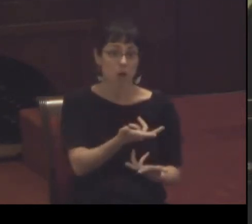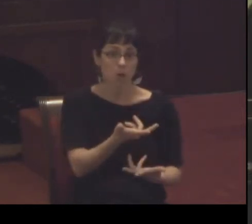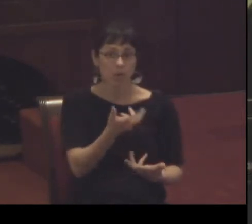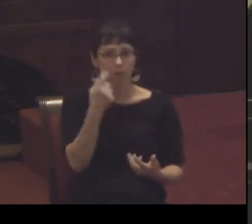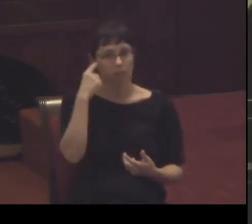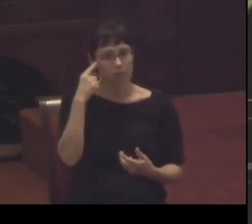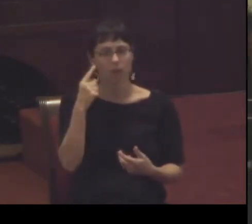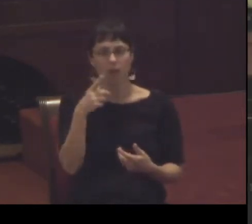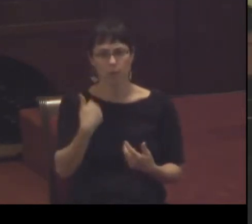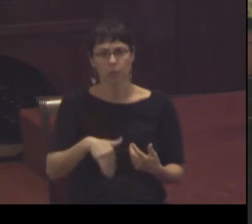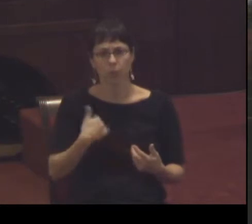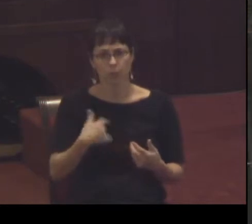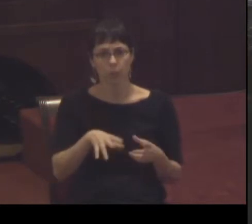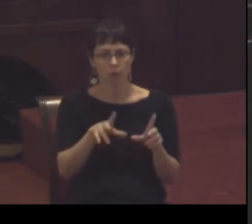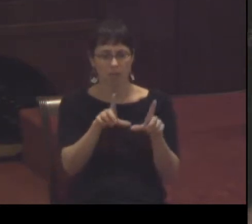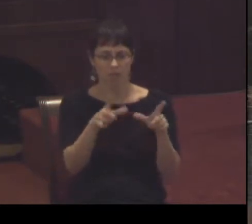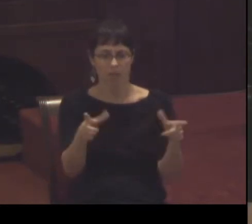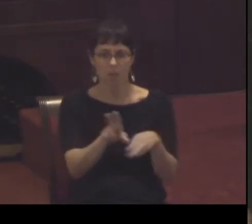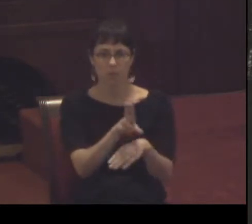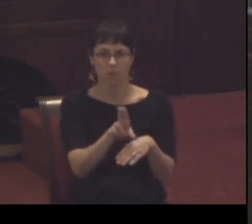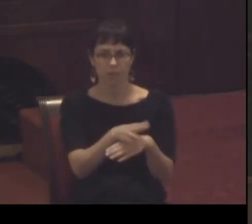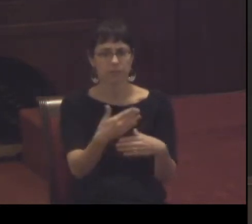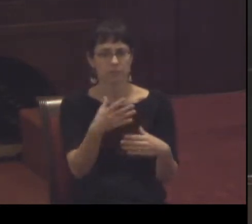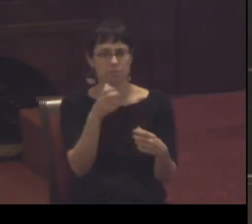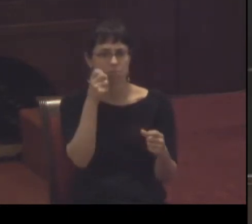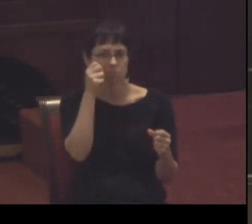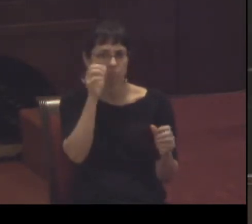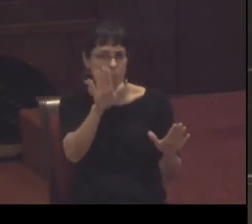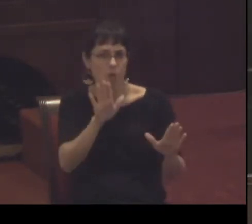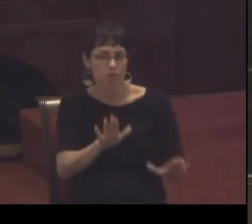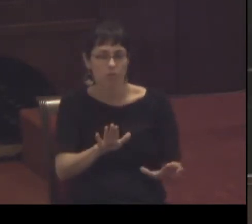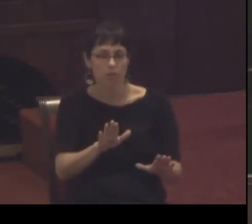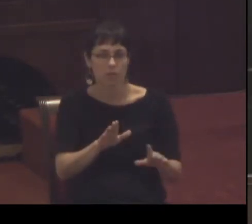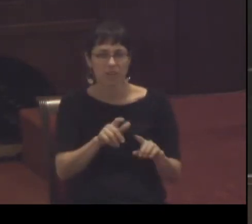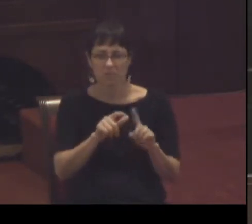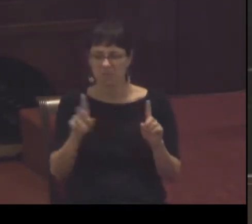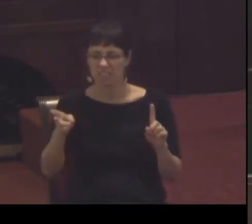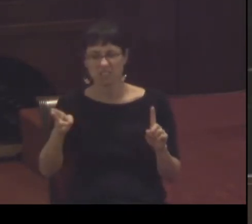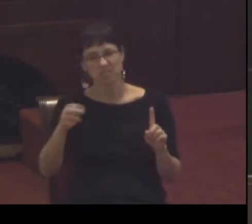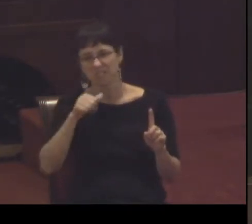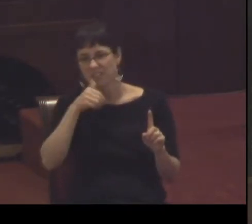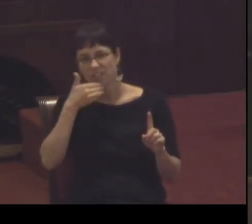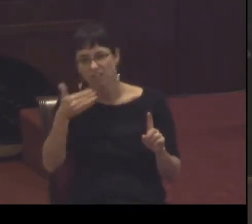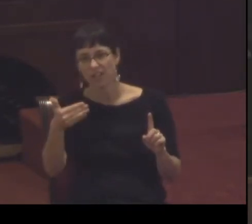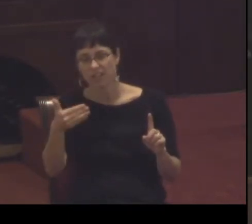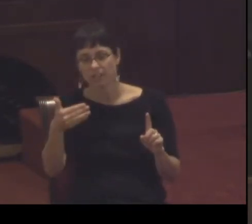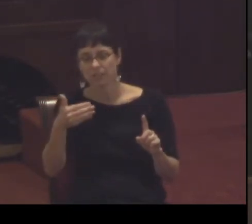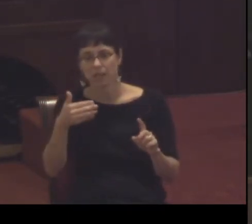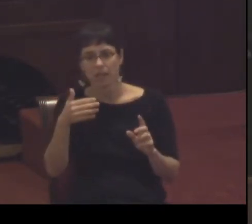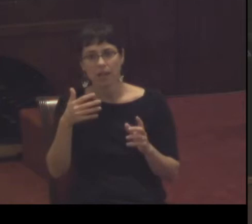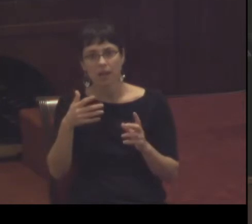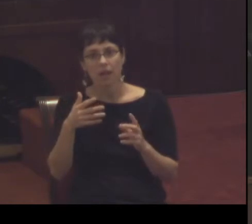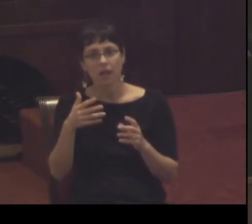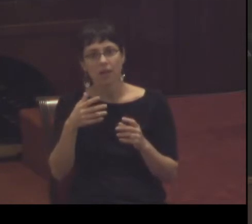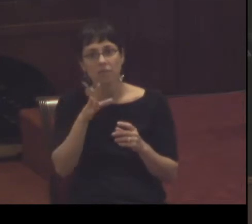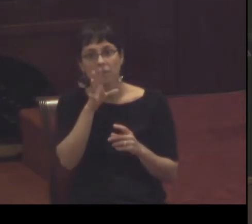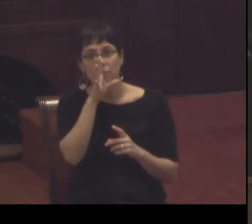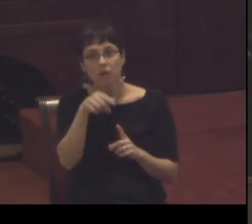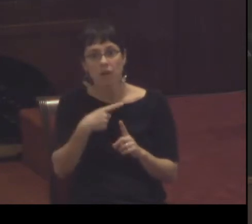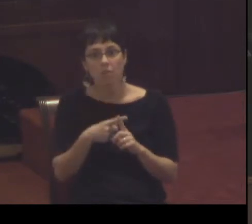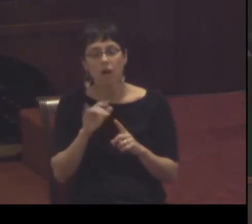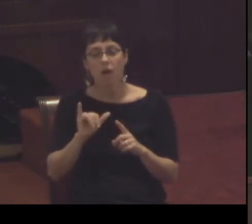really good theologian but not a very good historian and they would bring up details like well we have no idea where this